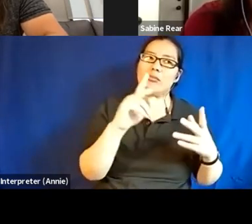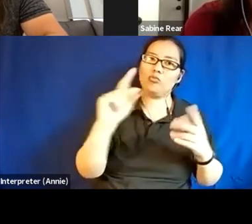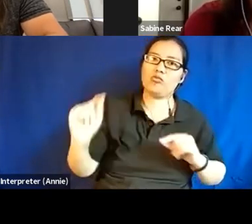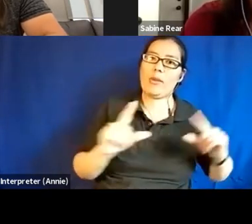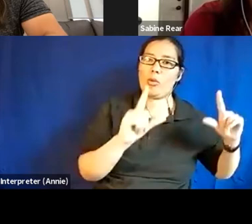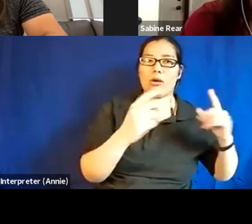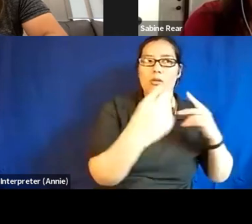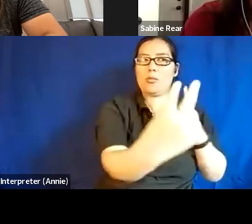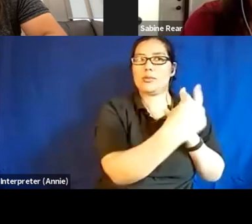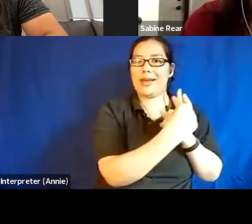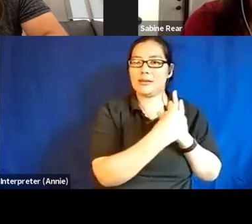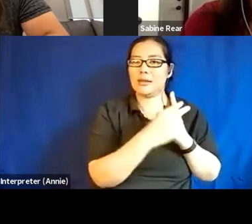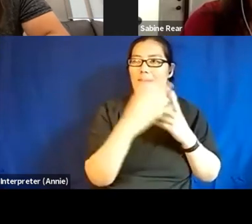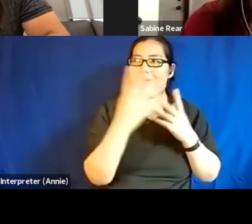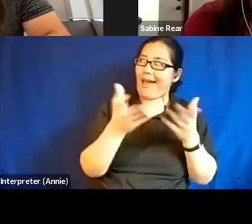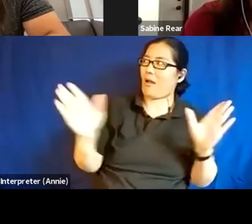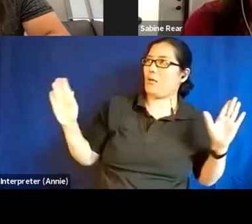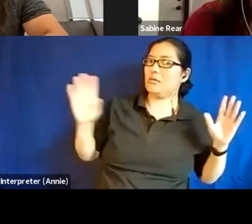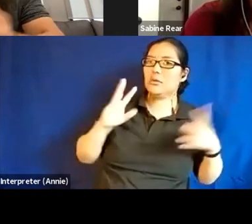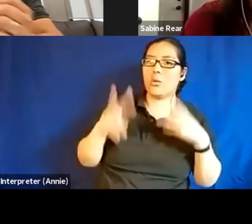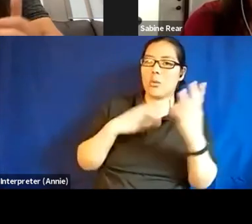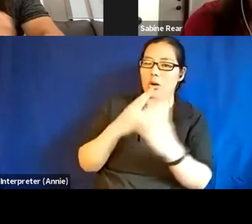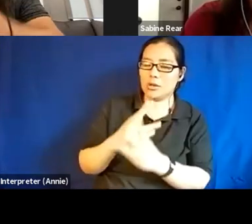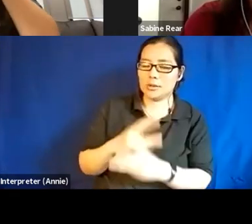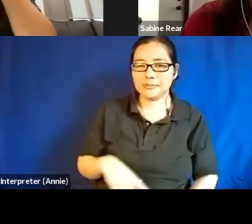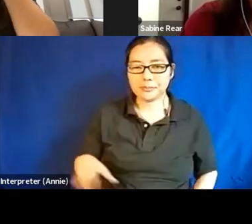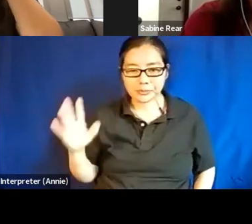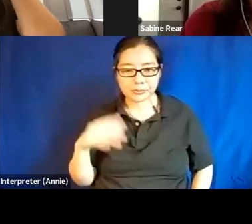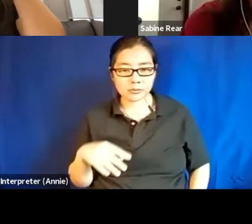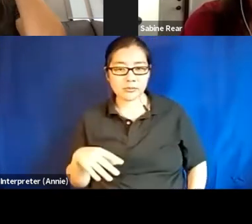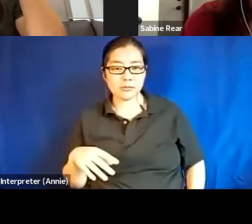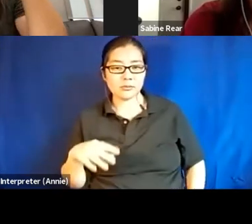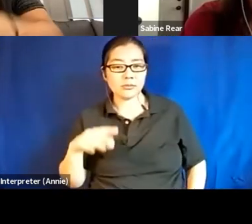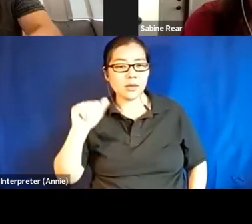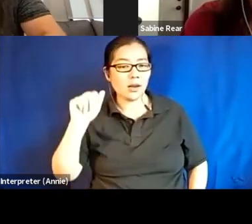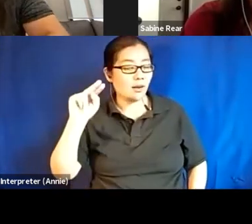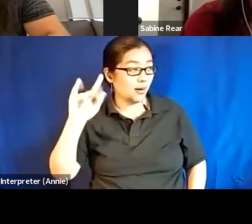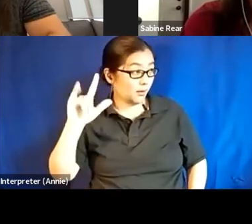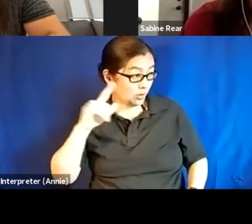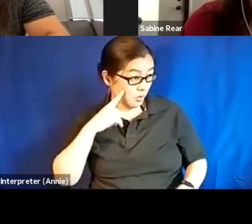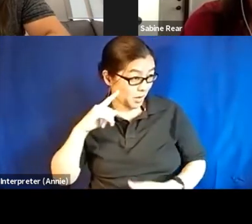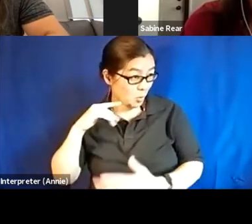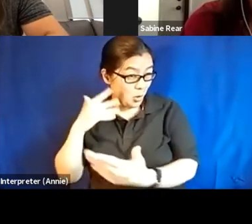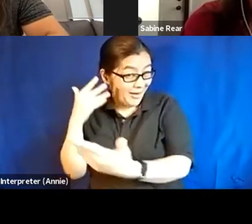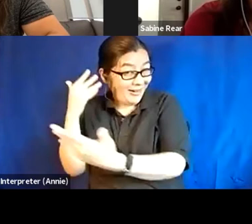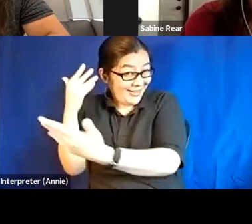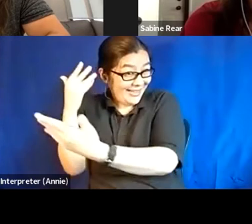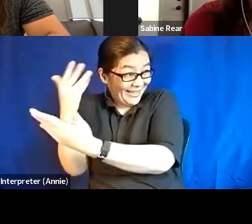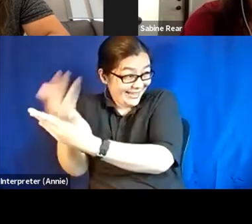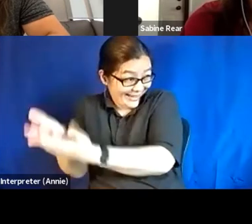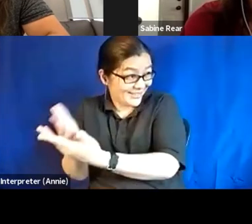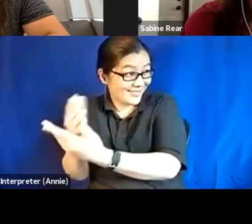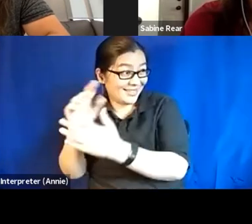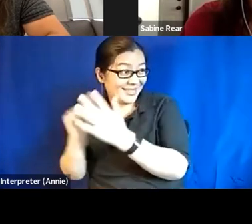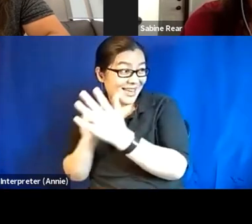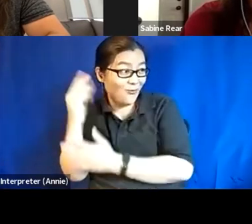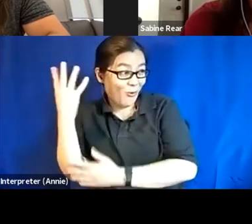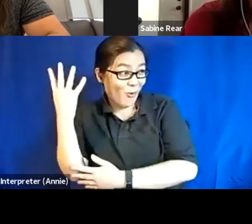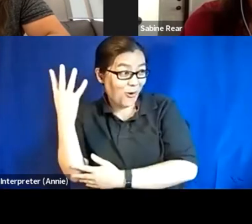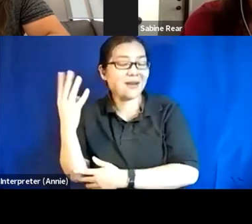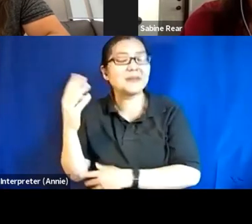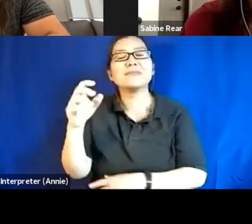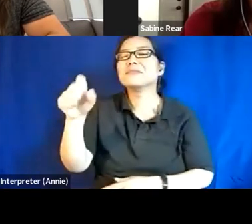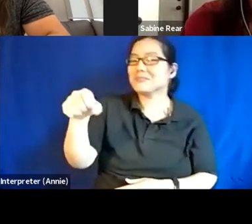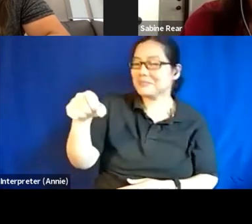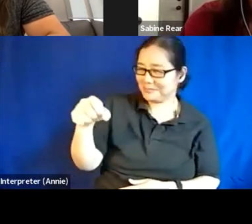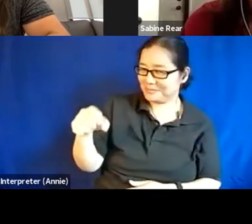stories they're telling. So do you think we'll get to stage four? I think so. I think so. I think, I think we still have a